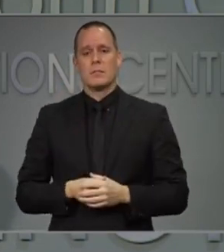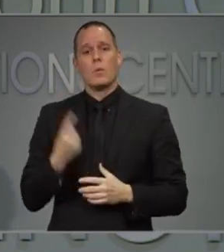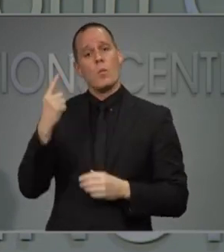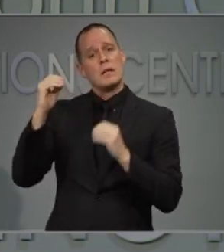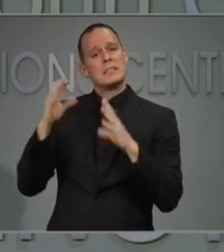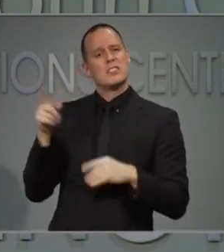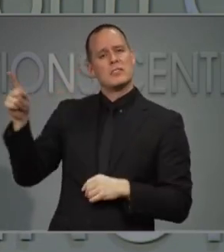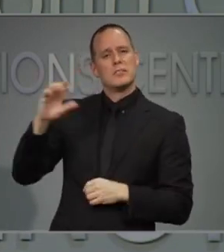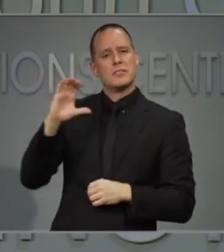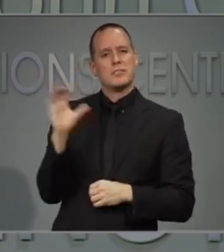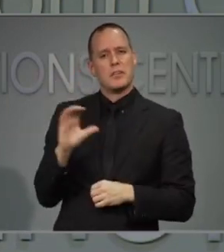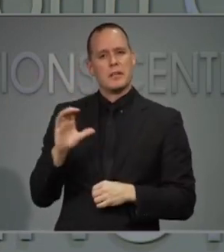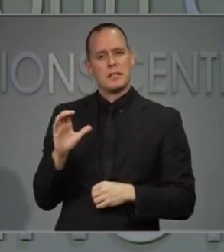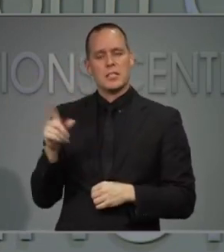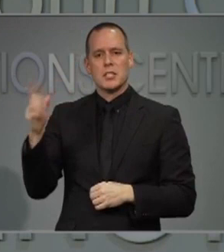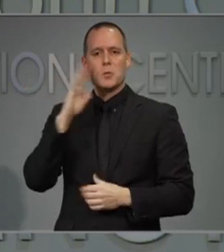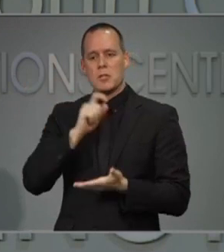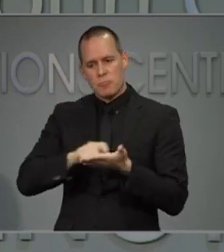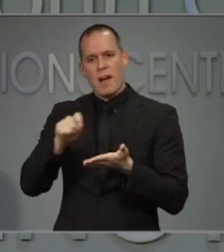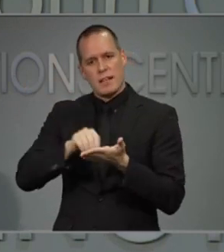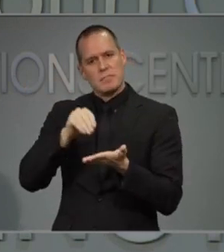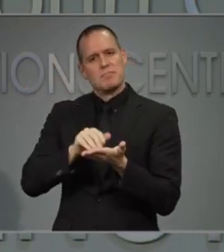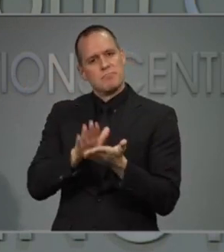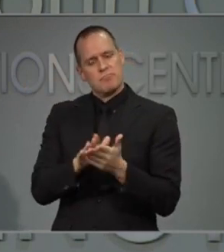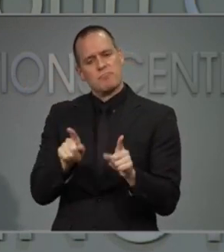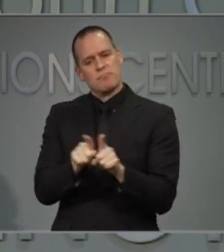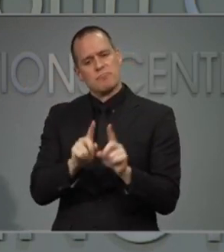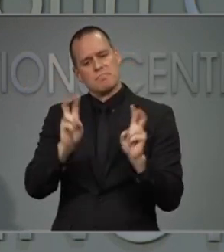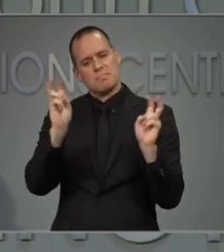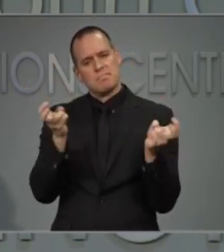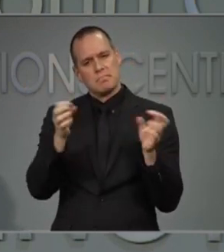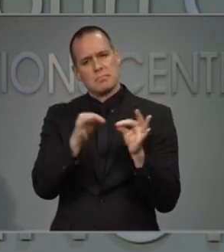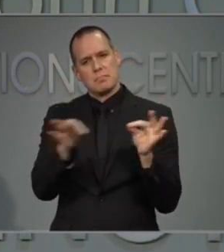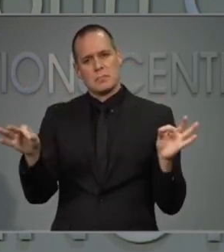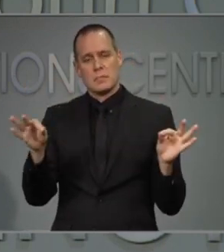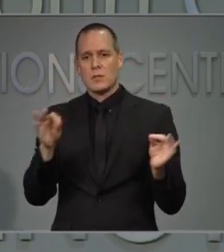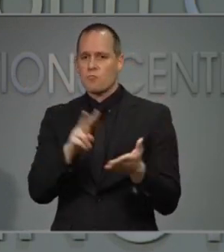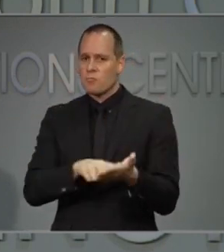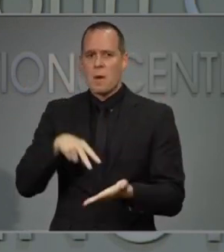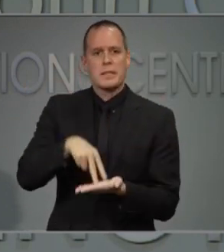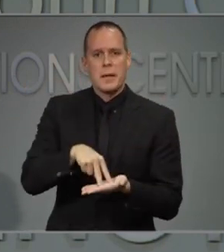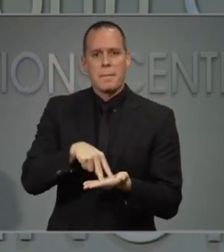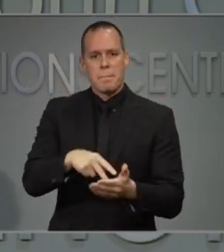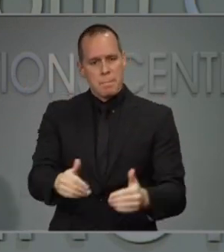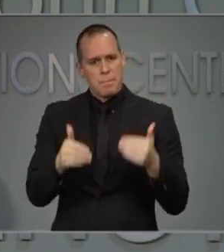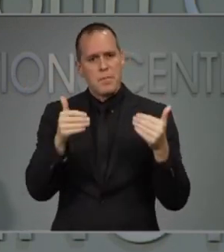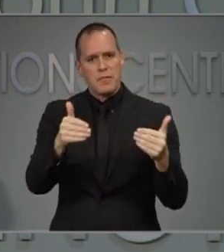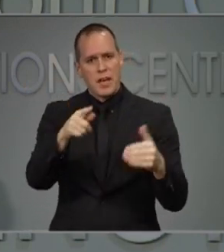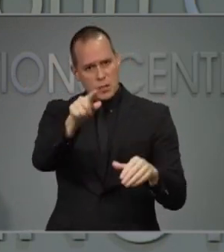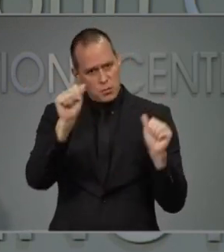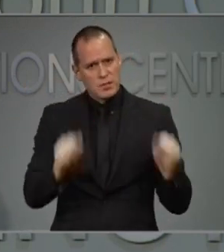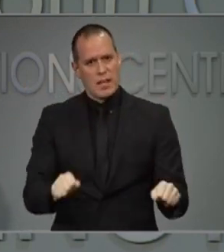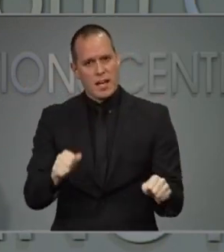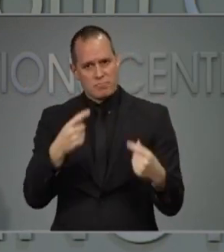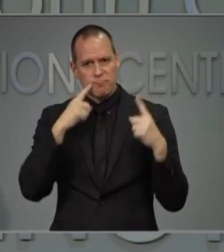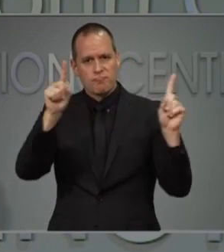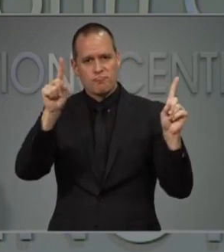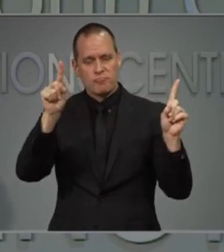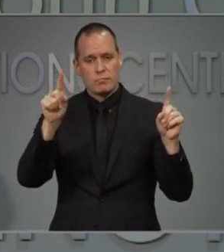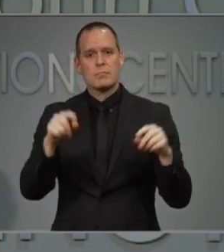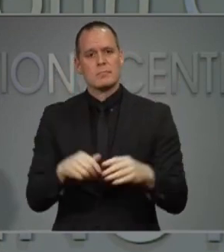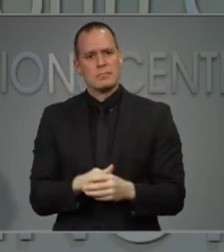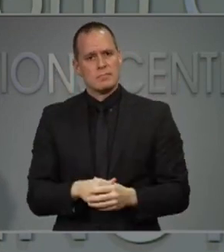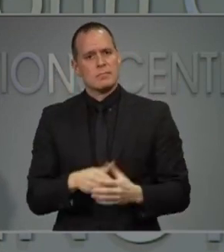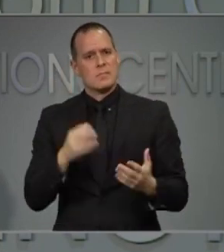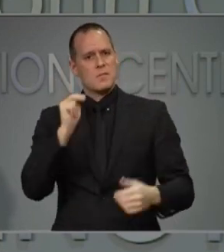write in our students' yearbooks. Rise up. Move on. You can do it. We can do this,